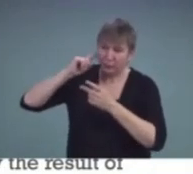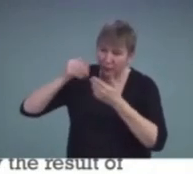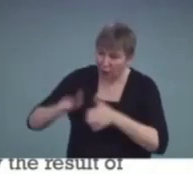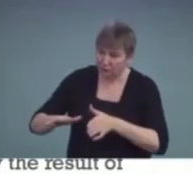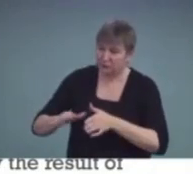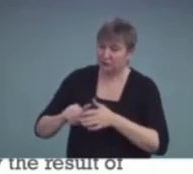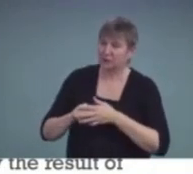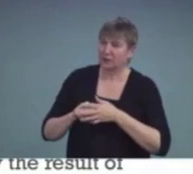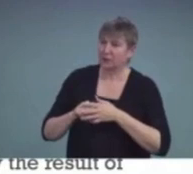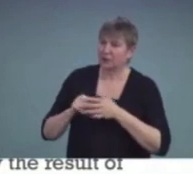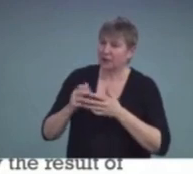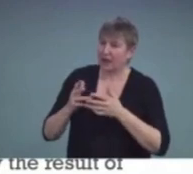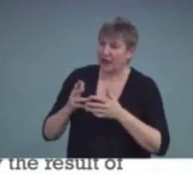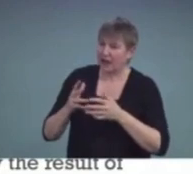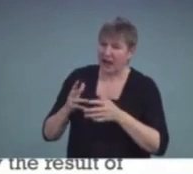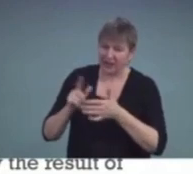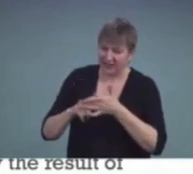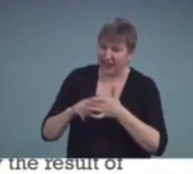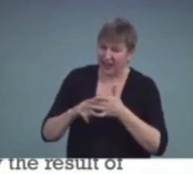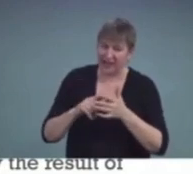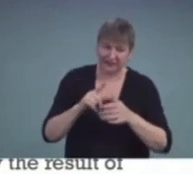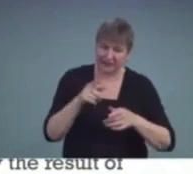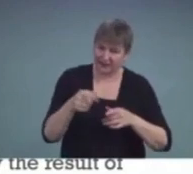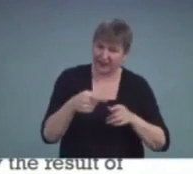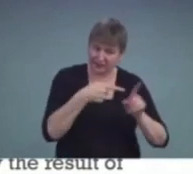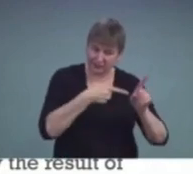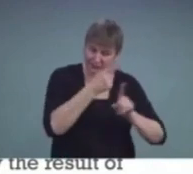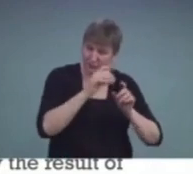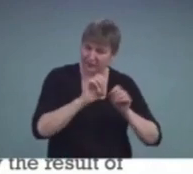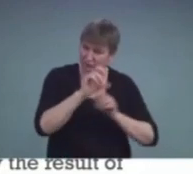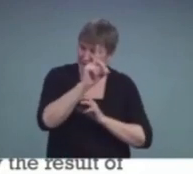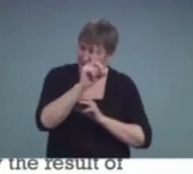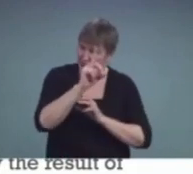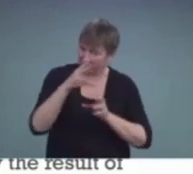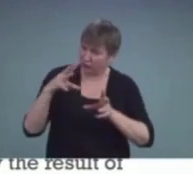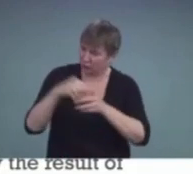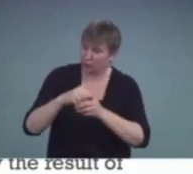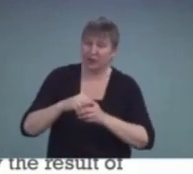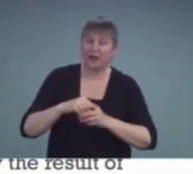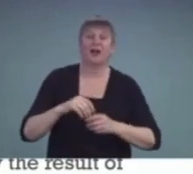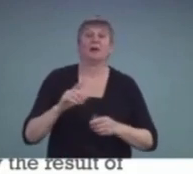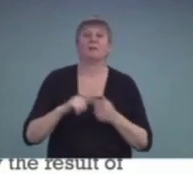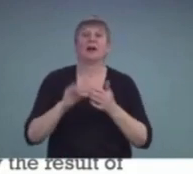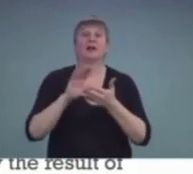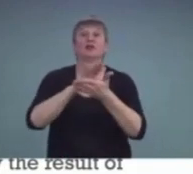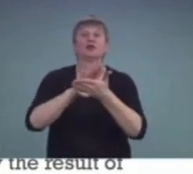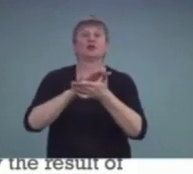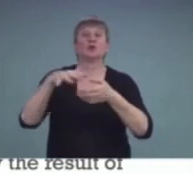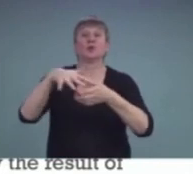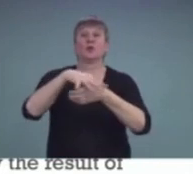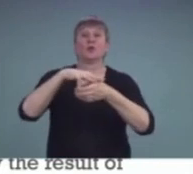eligibility include hearing impairment. And the school district denied that request.